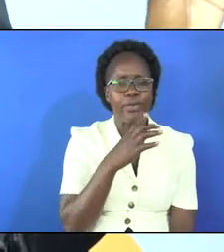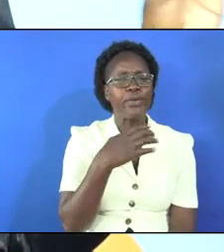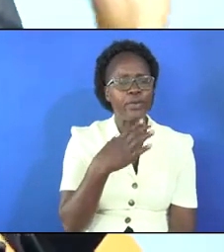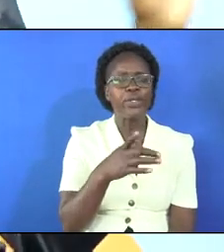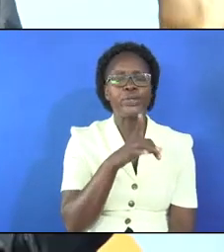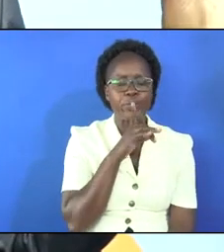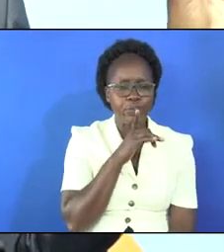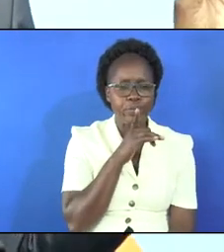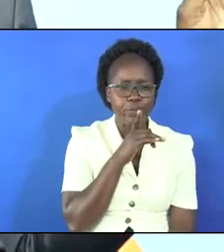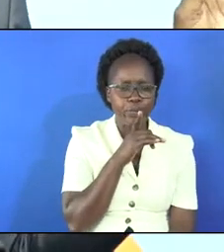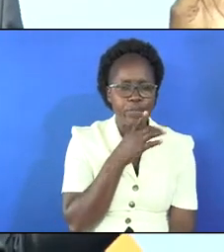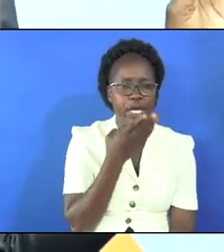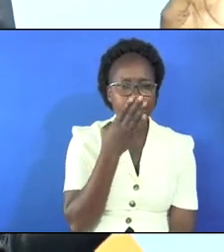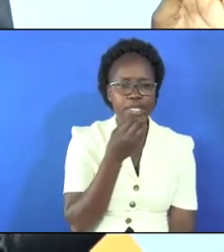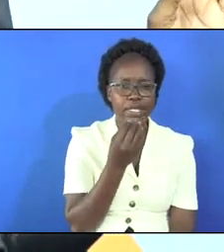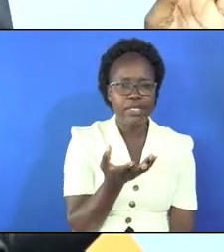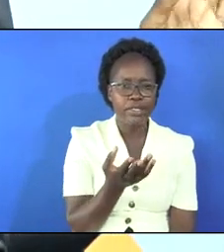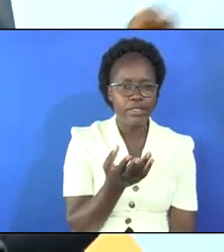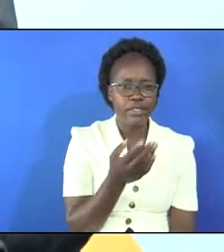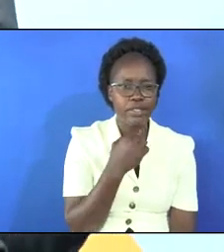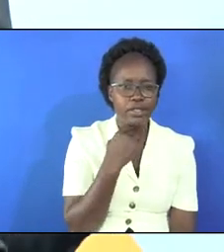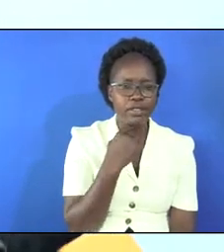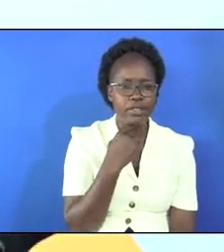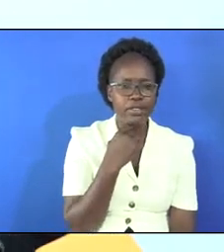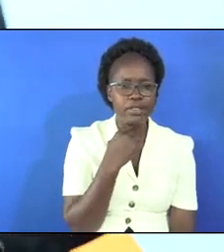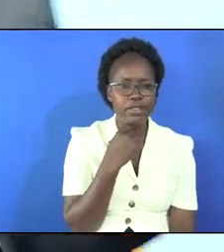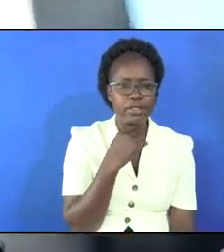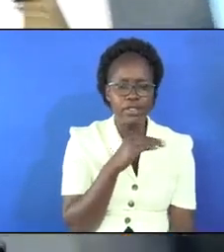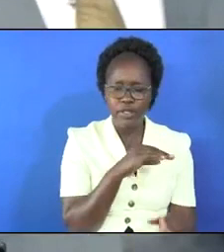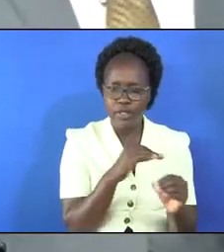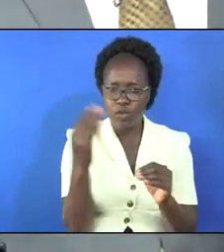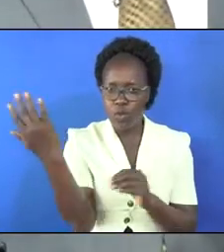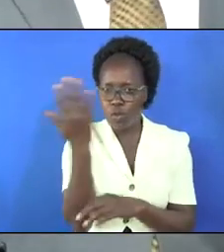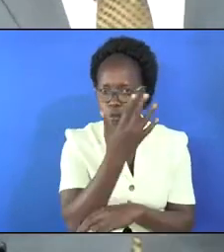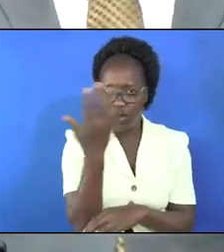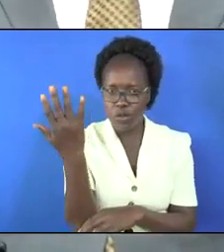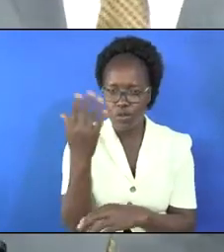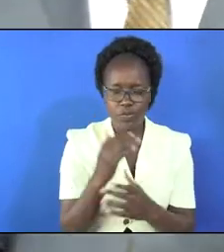silence no one is talking then he moves to the window